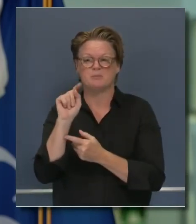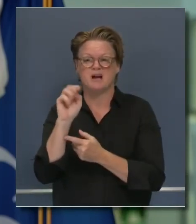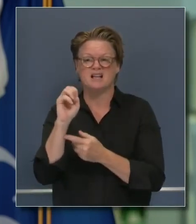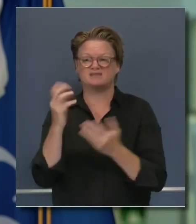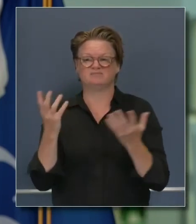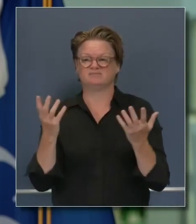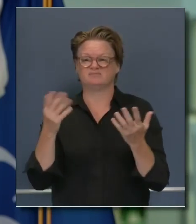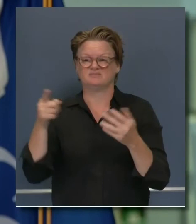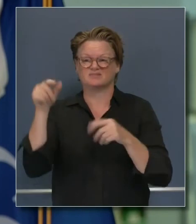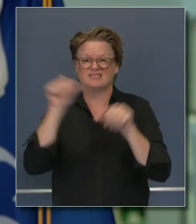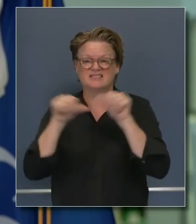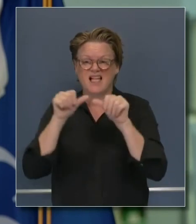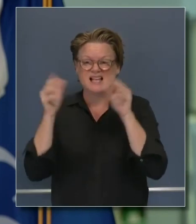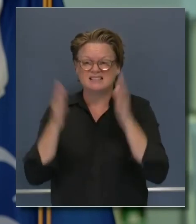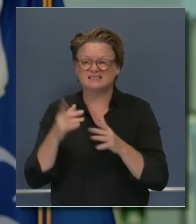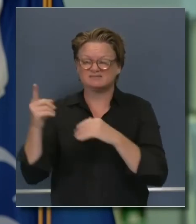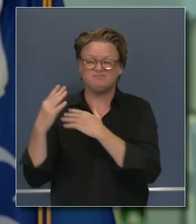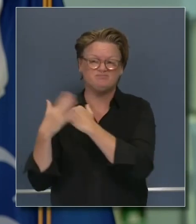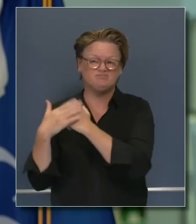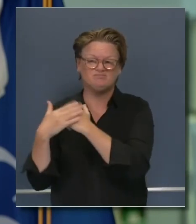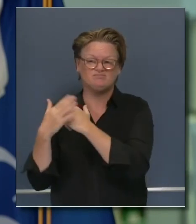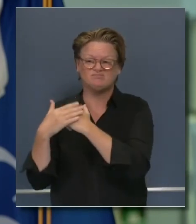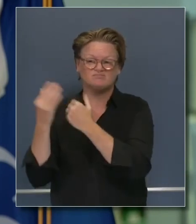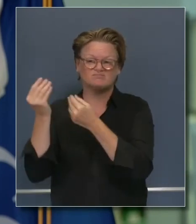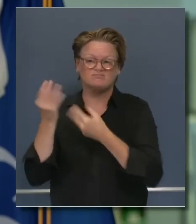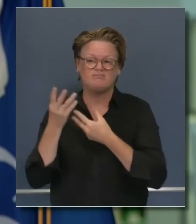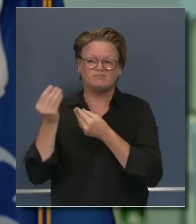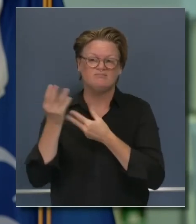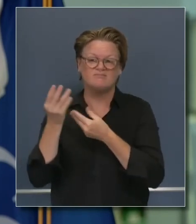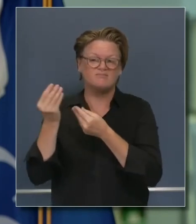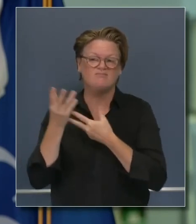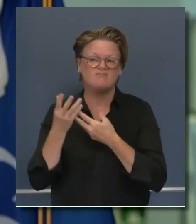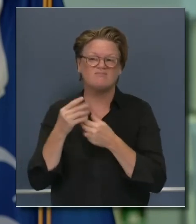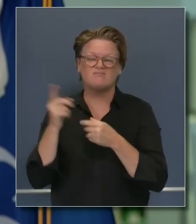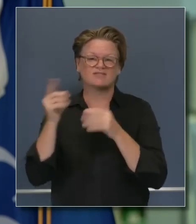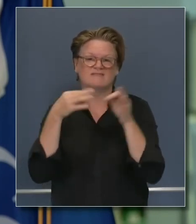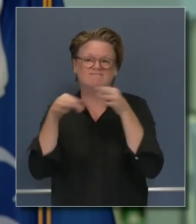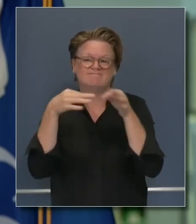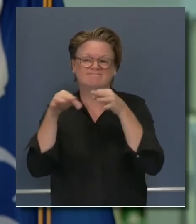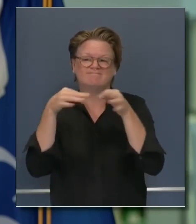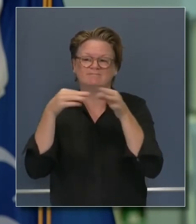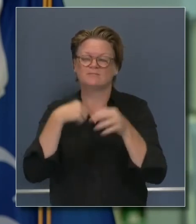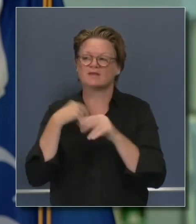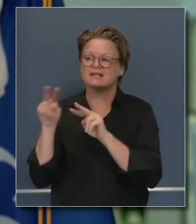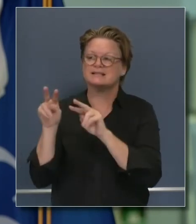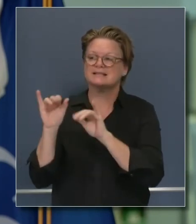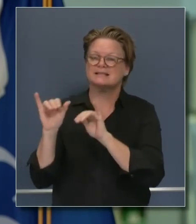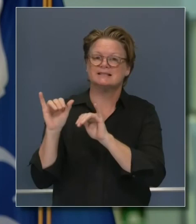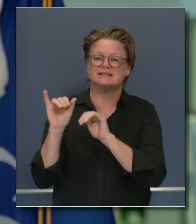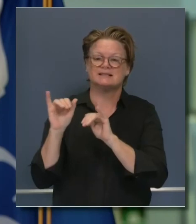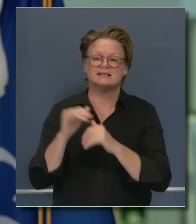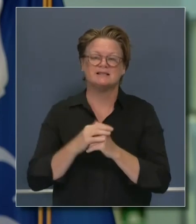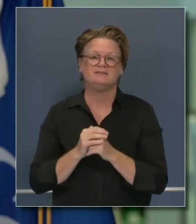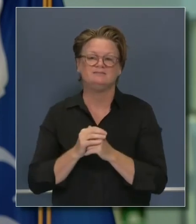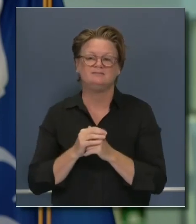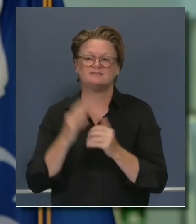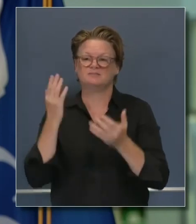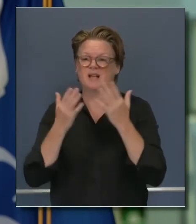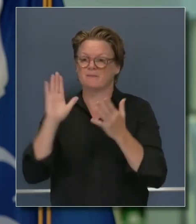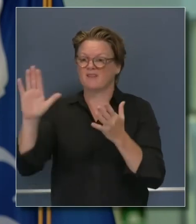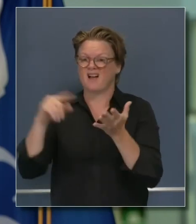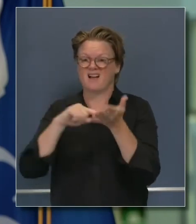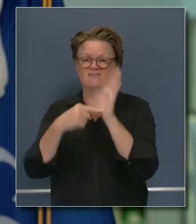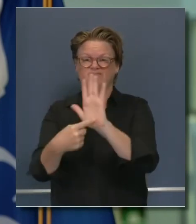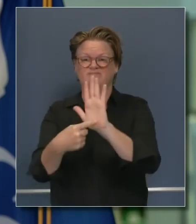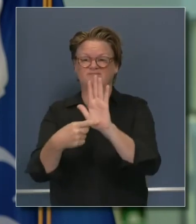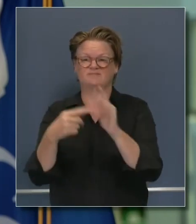taking shape? Is it in fact true that they no longer have asserted a point of view? They've proven their point of view.